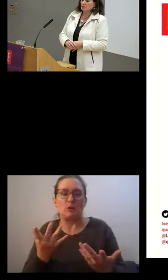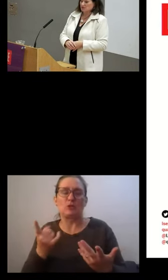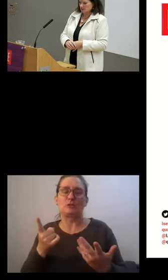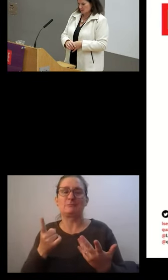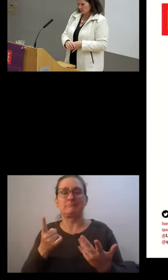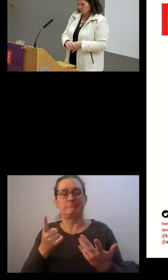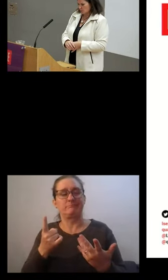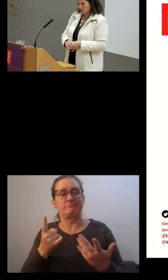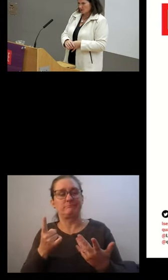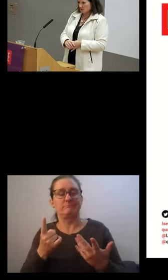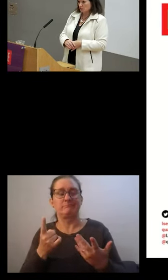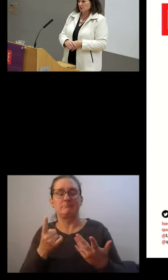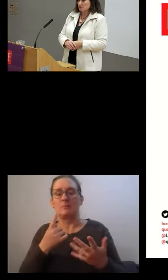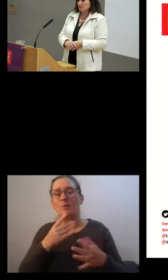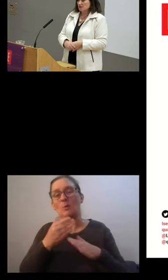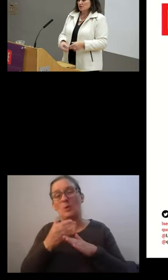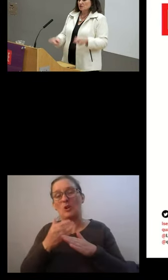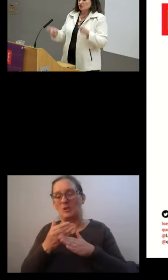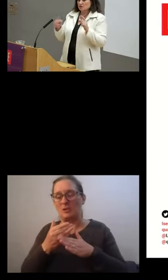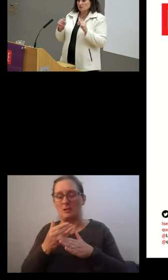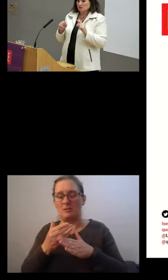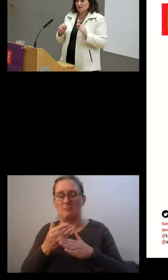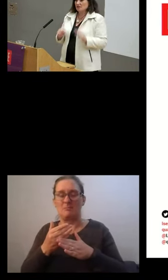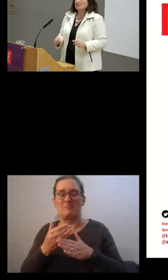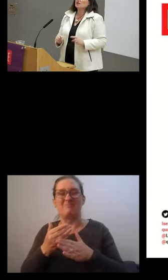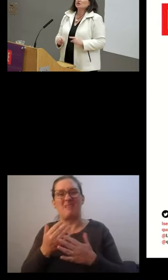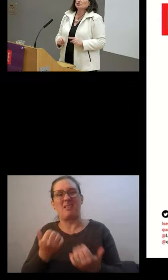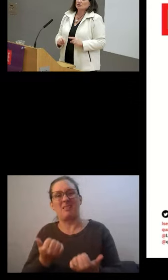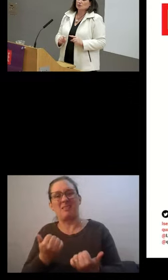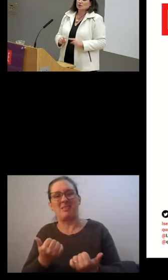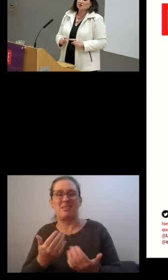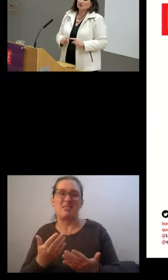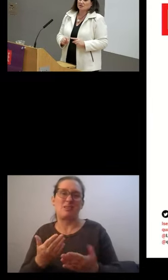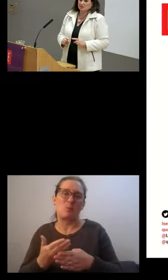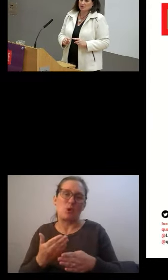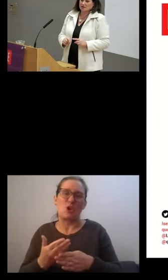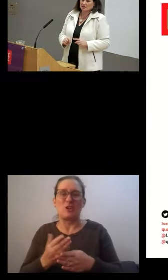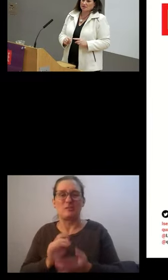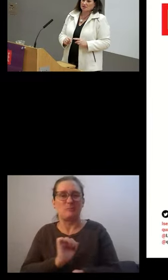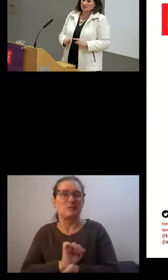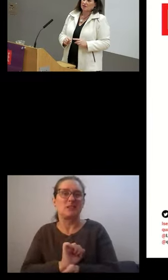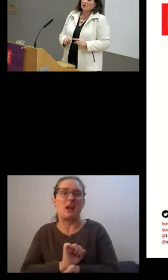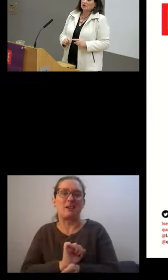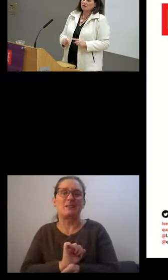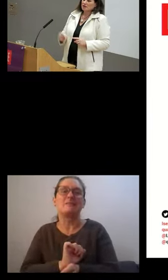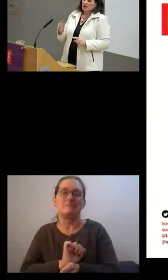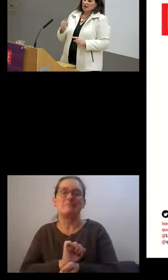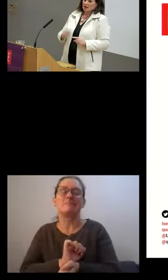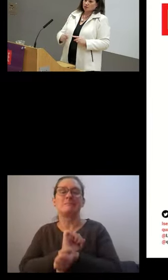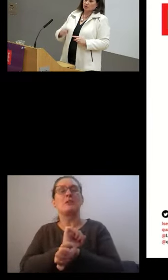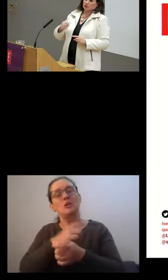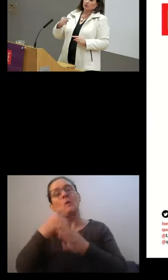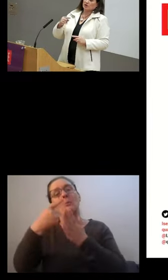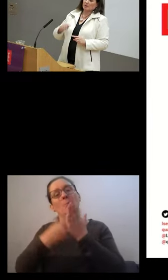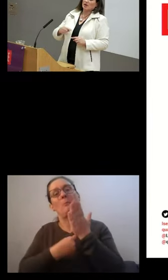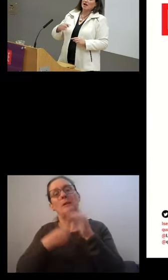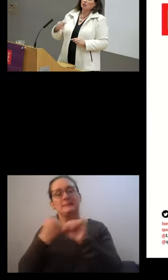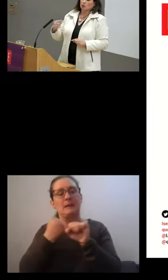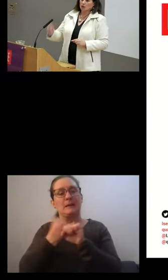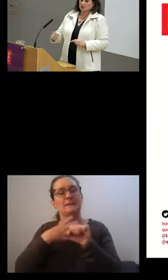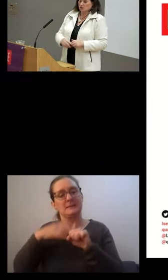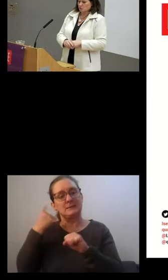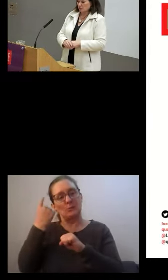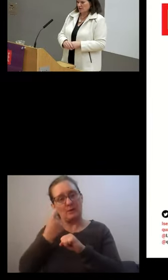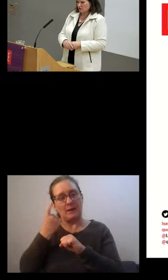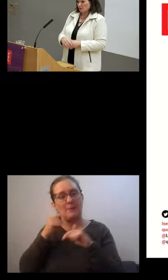likely to become stuck in poor quality employment. So this is one of the key issues that policymakers need to think about. How can we